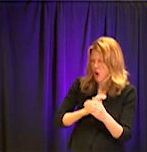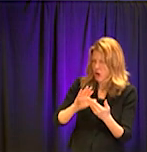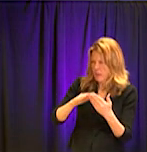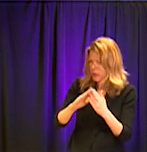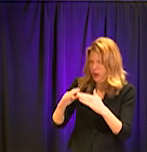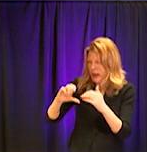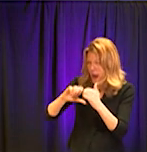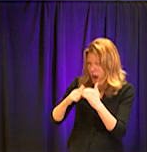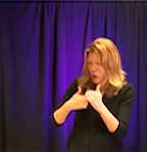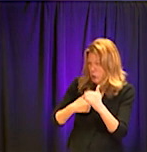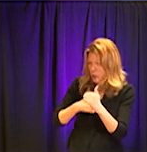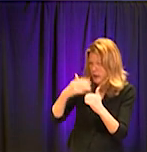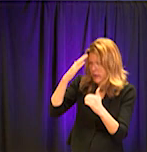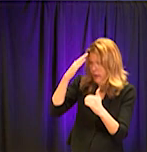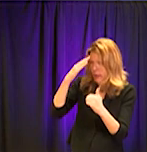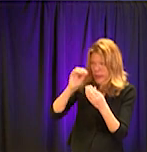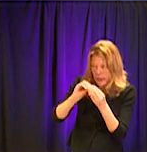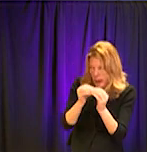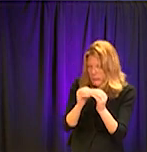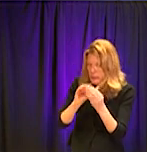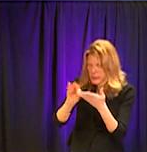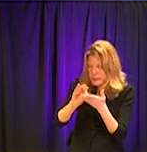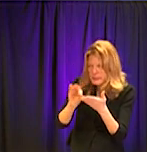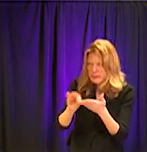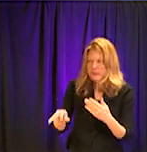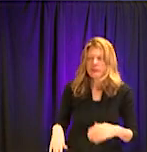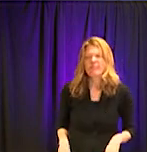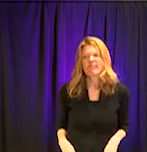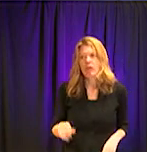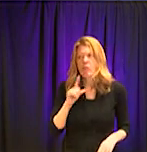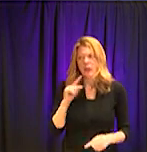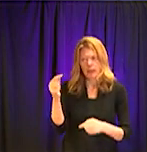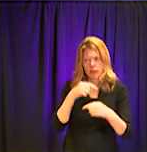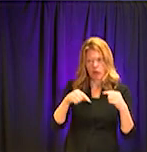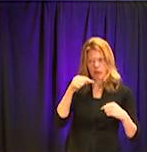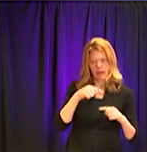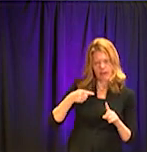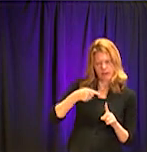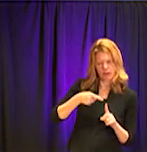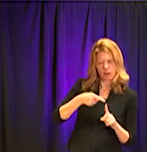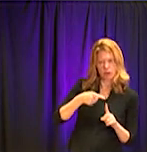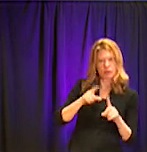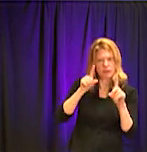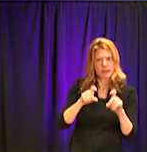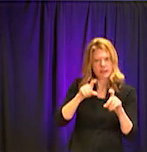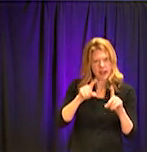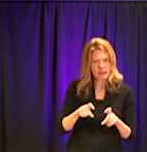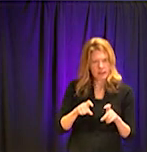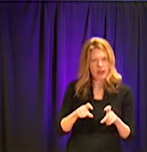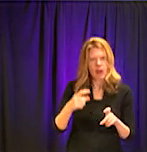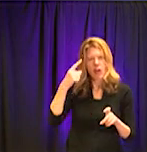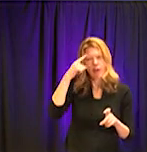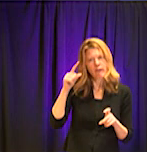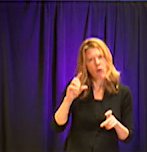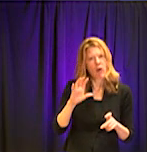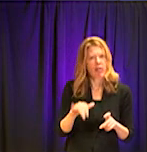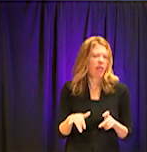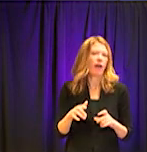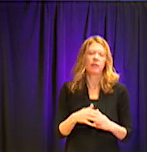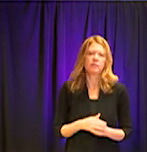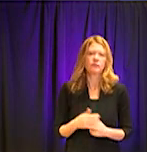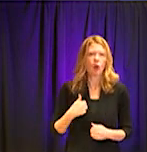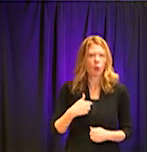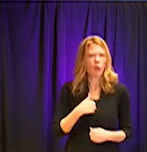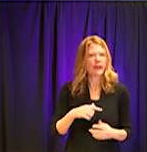an excellent question. And it goes back to, you know, testing for the purposes of understanding, you know, spread in the community. So, uh,